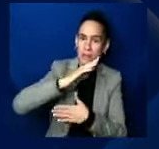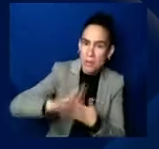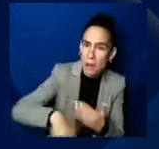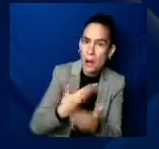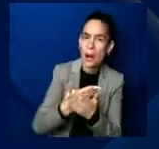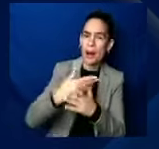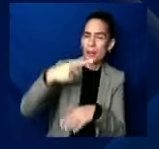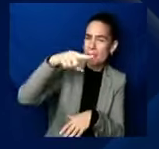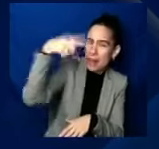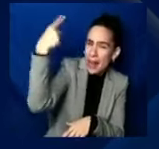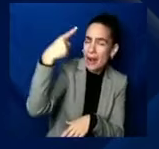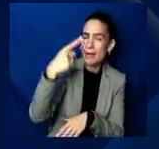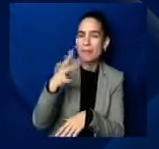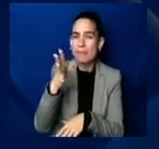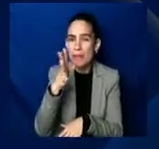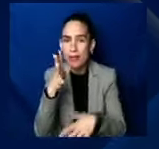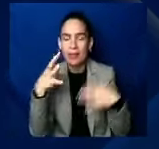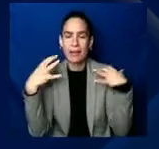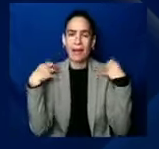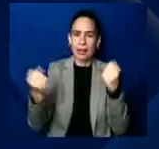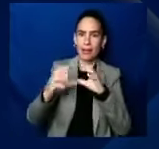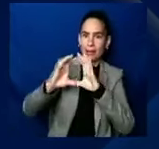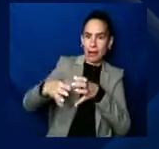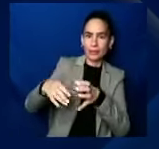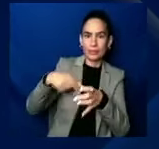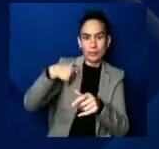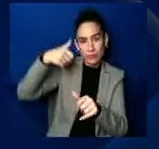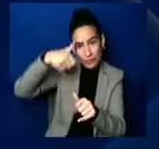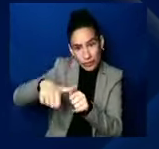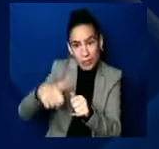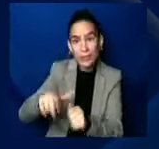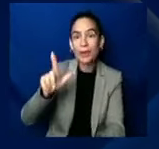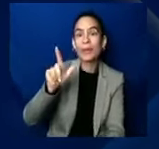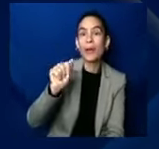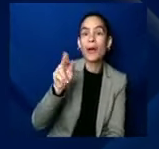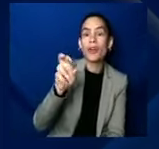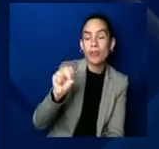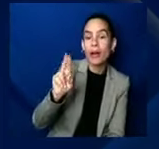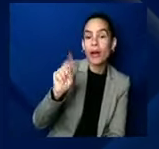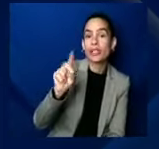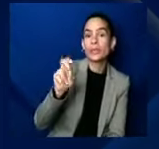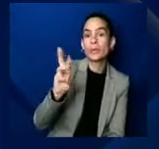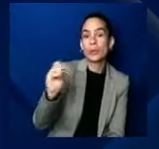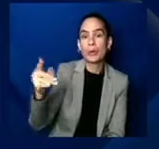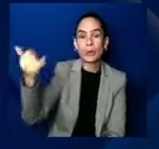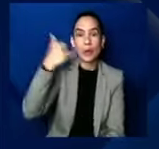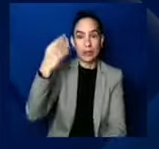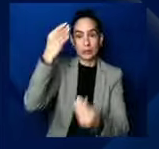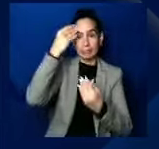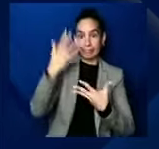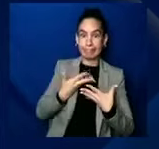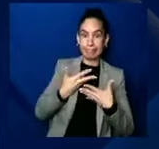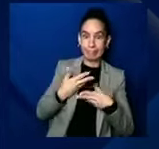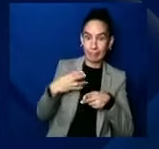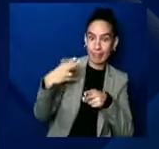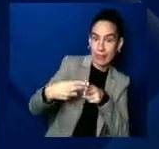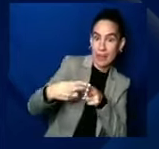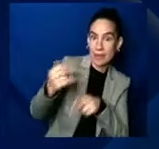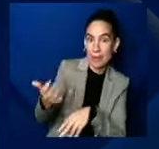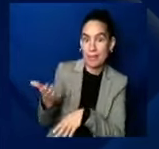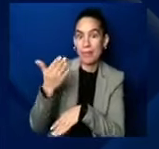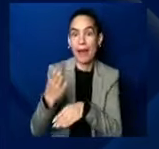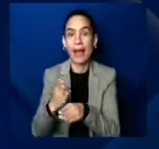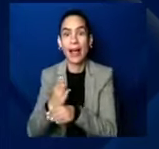from representative Lauren Underwood that they wanted to name a bill after Kira. And it was just, um, it's such a tremendous honor and just a wonderful way to